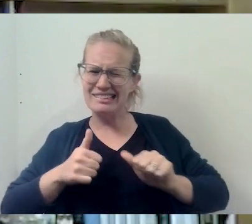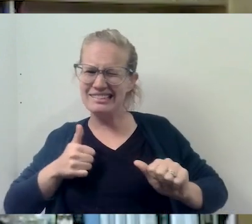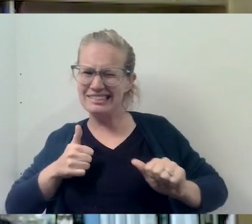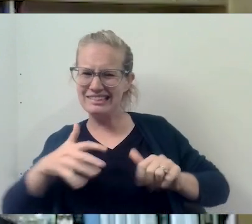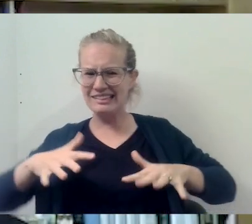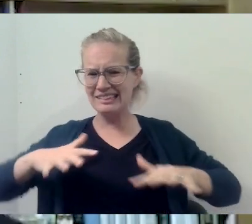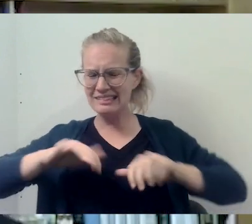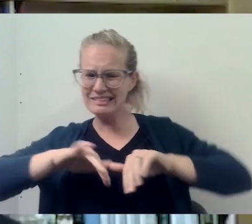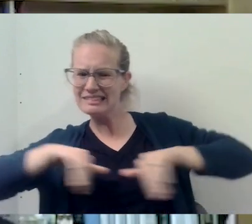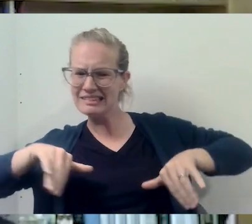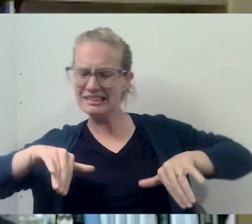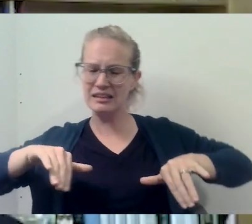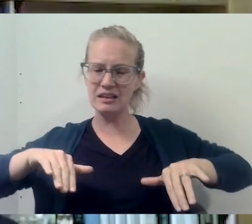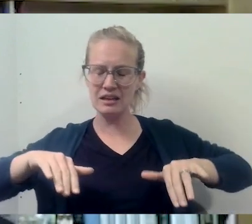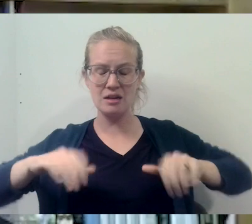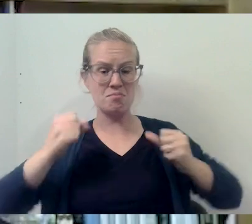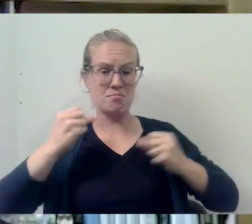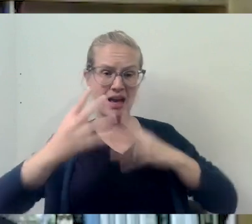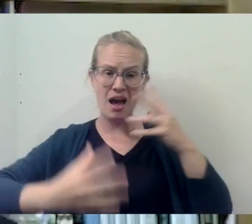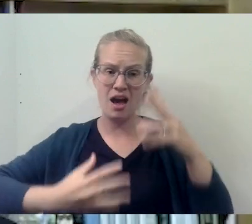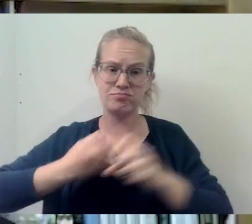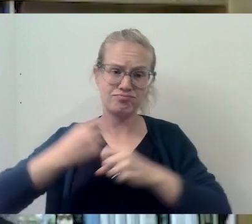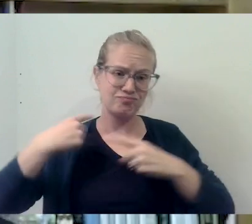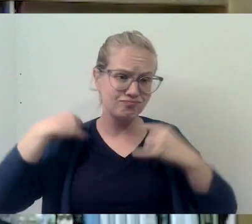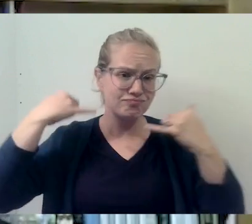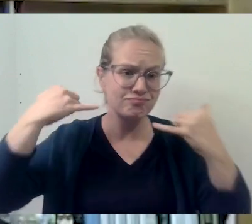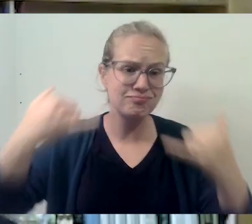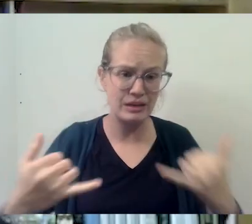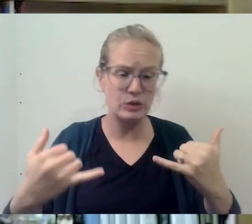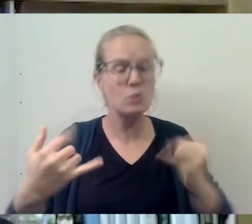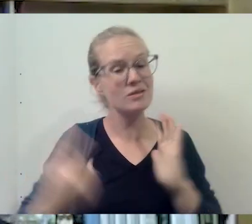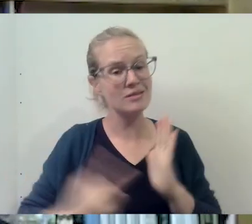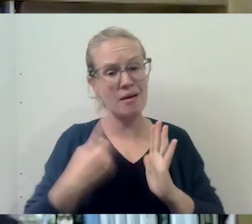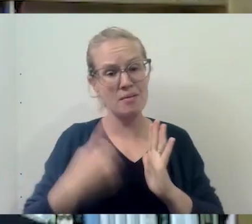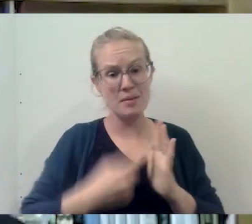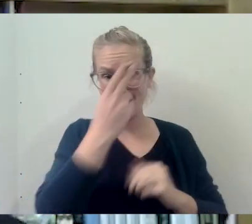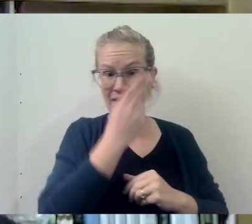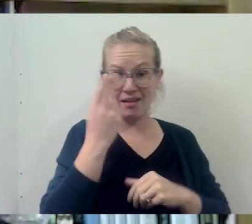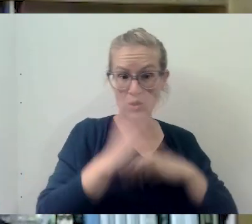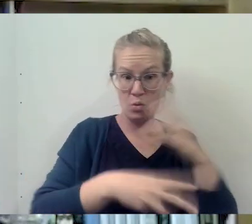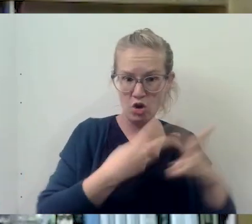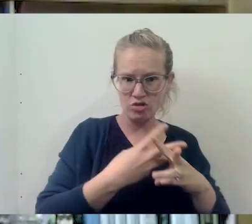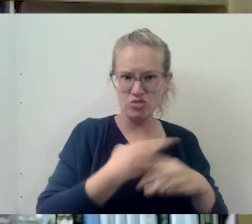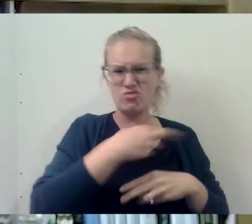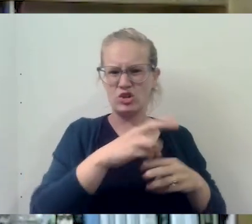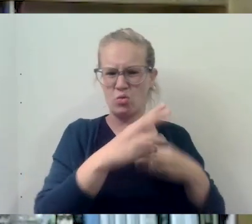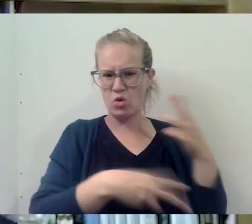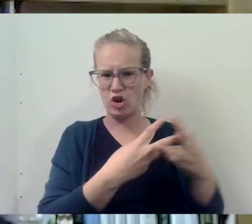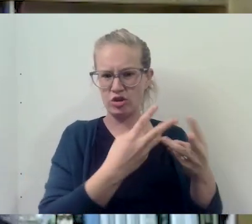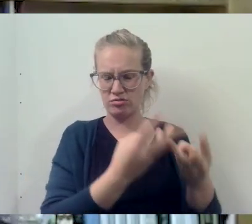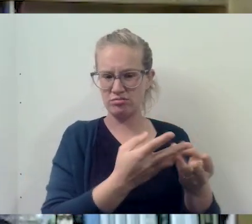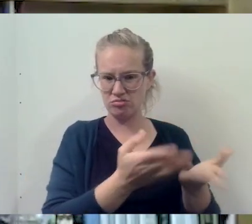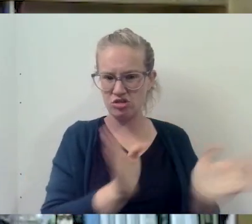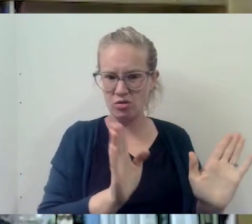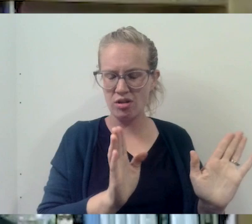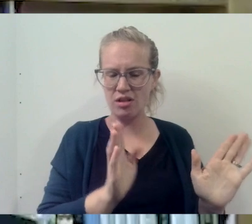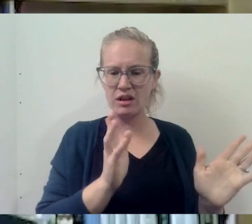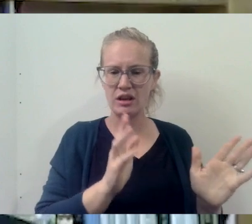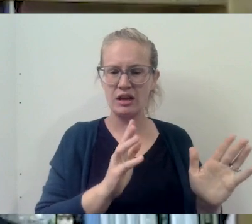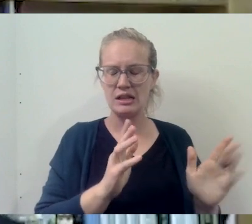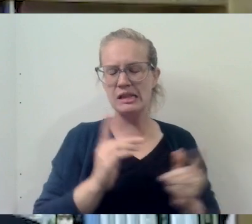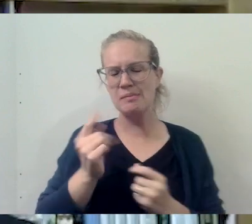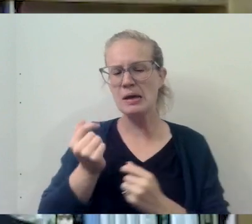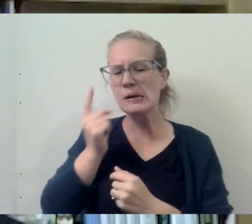years. And so just like sometimes the Catholic world and the religious world in general have been kind of